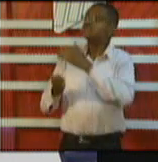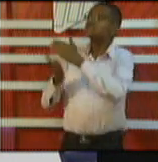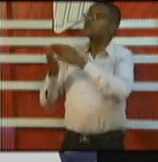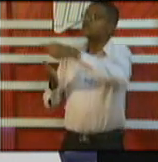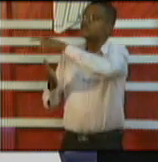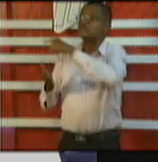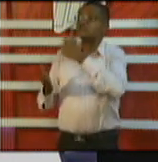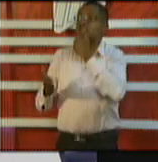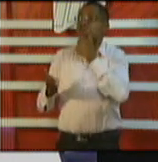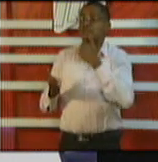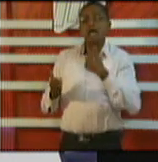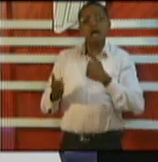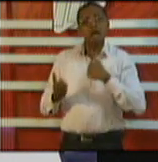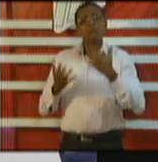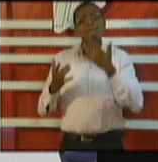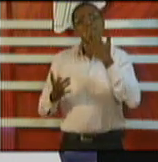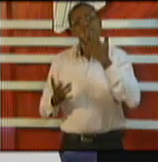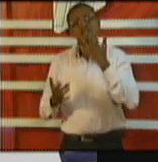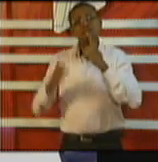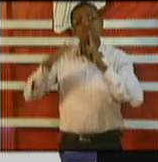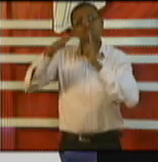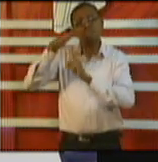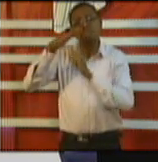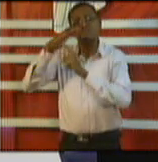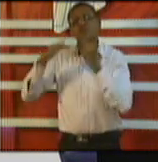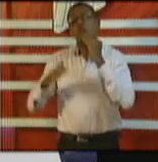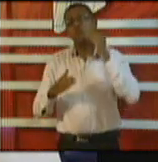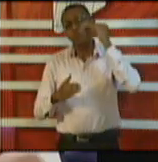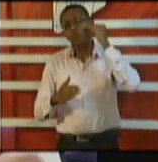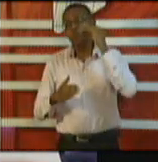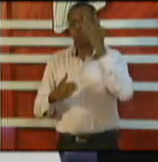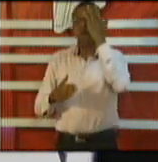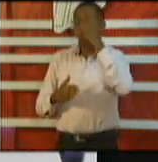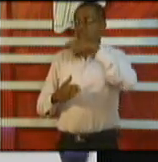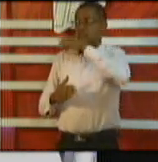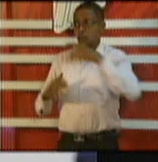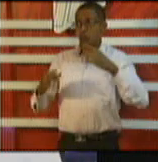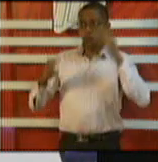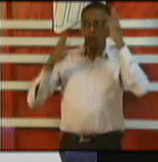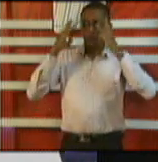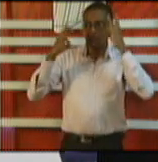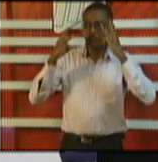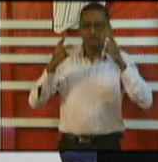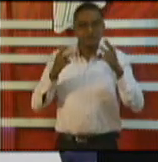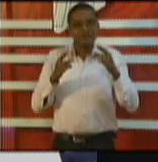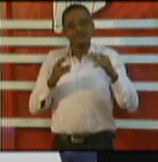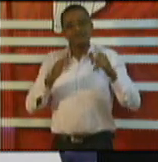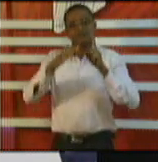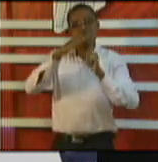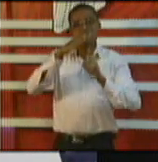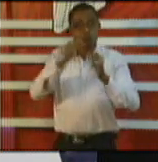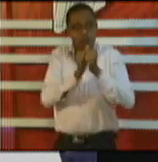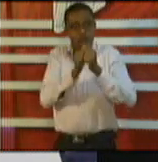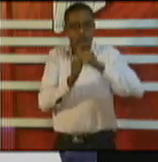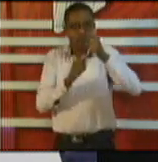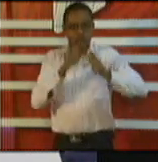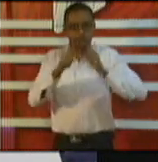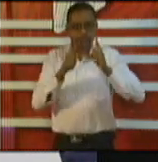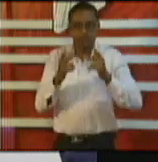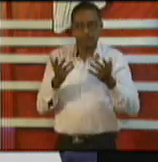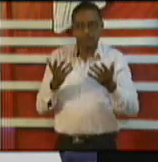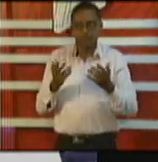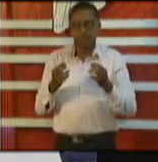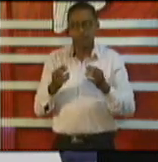possible because they are concerned about sharing commune communal spaces and I guess the whole Belandra situation is